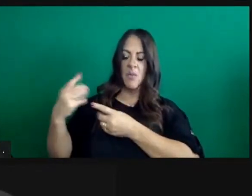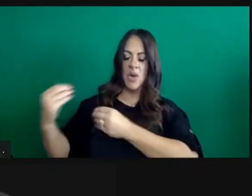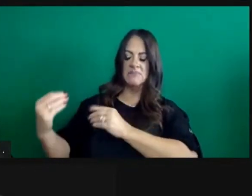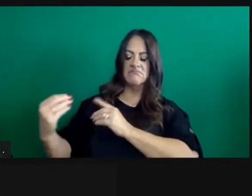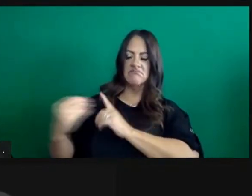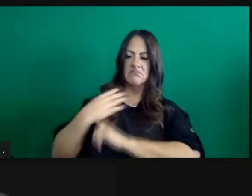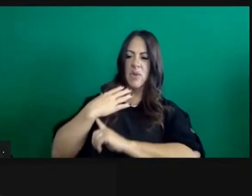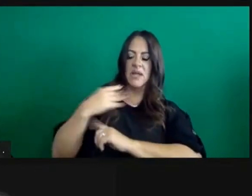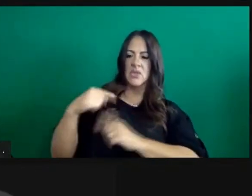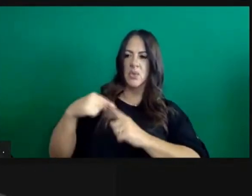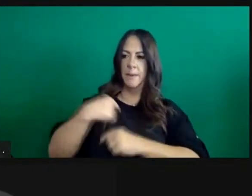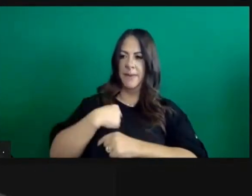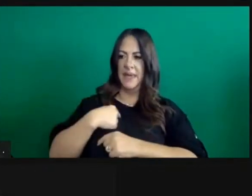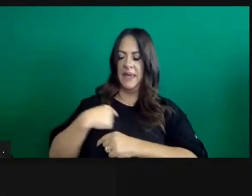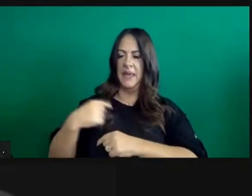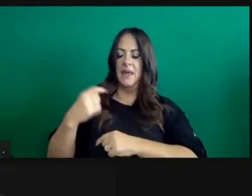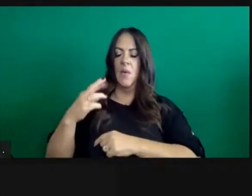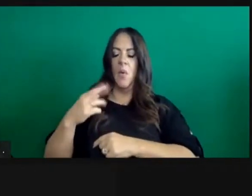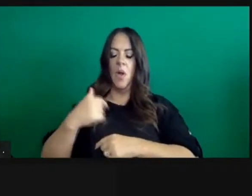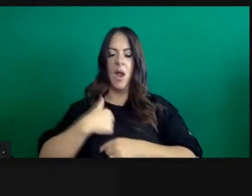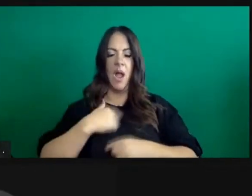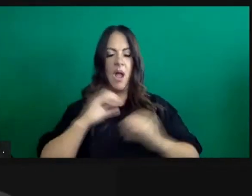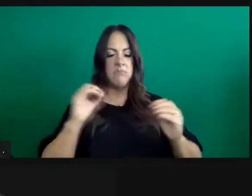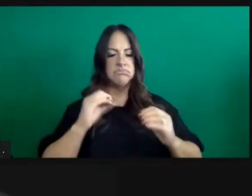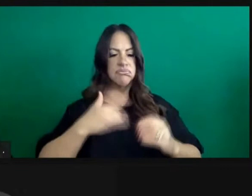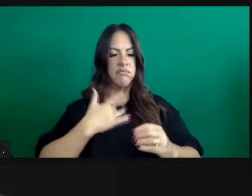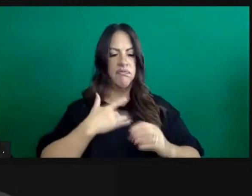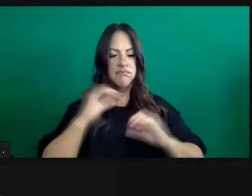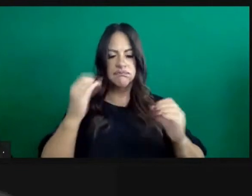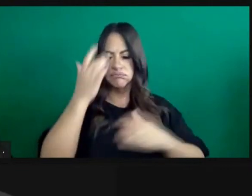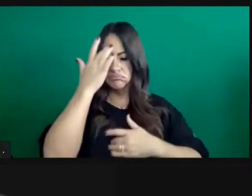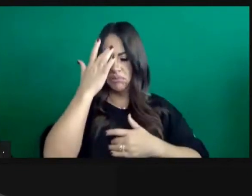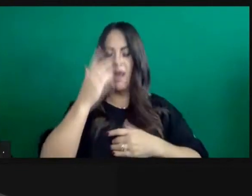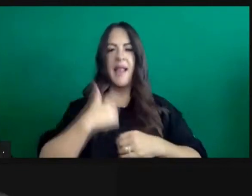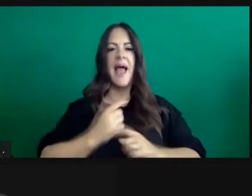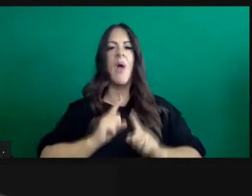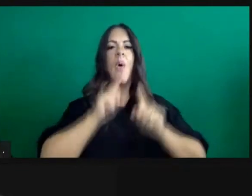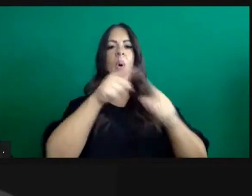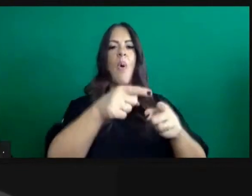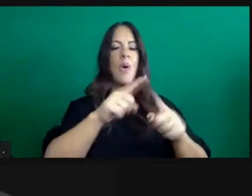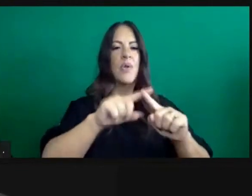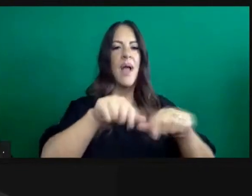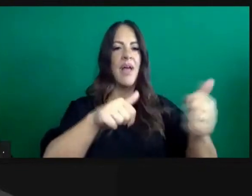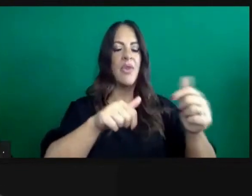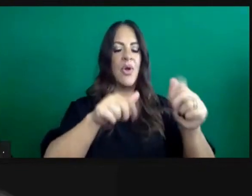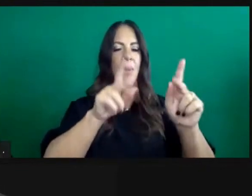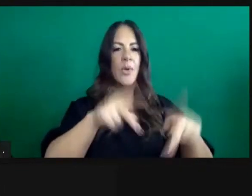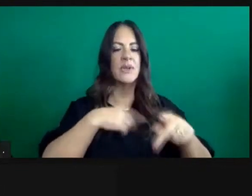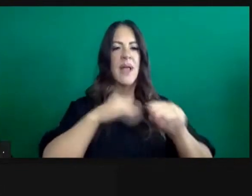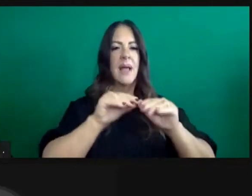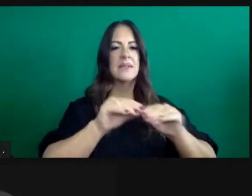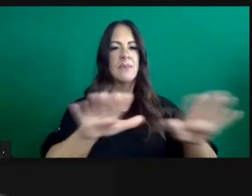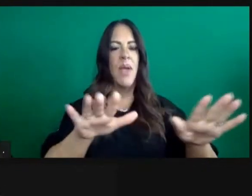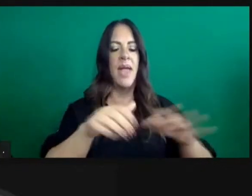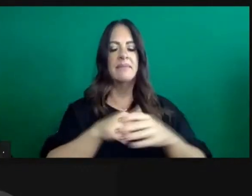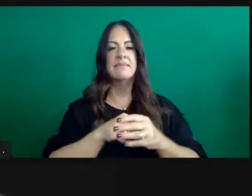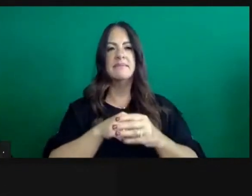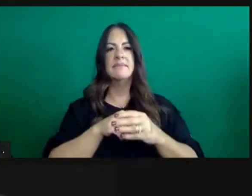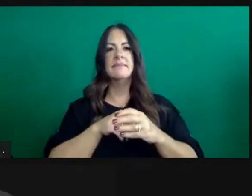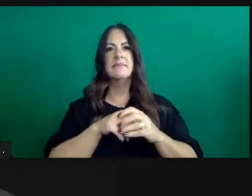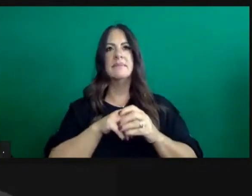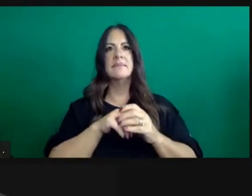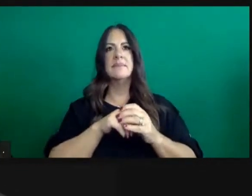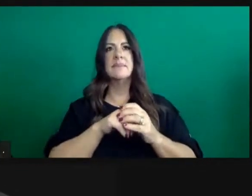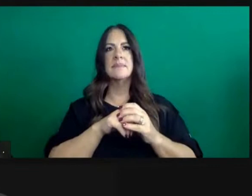New Year's, they're pre-symptomatic or asymptomatic? Or is it really just more that issue of the general